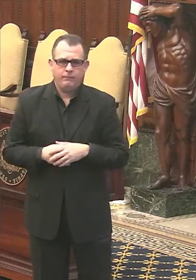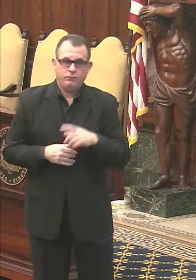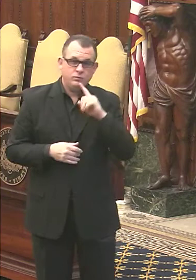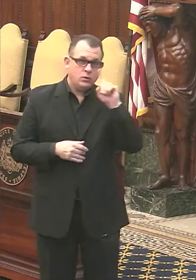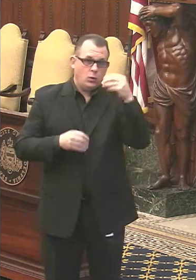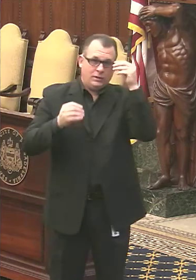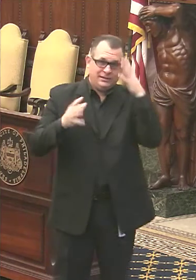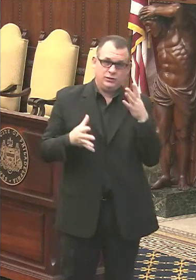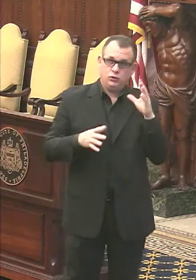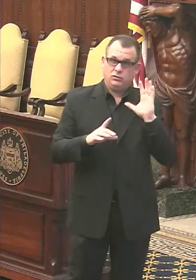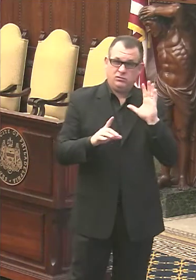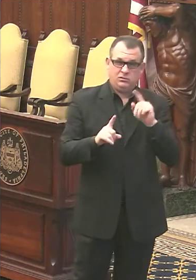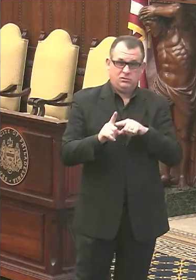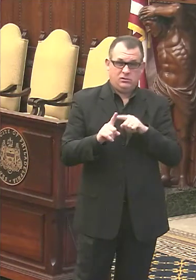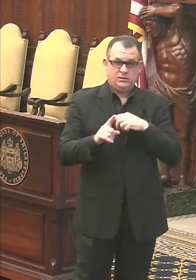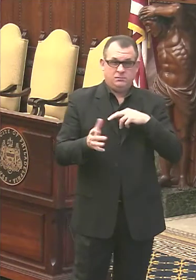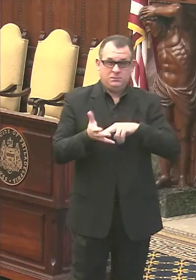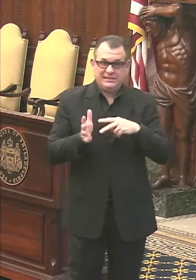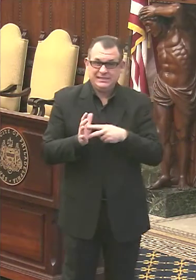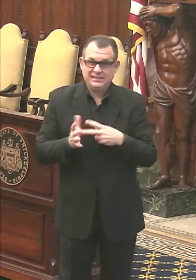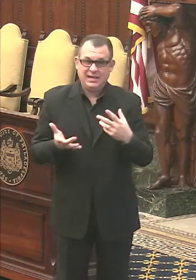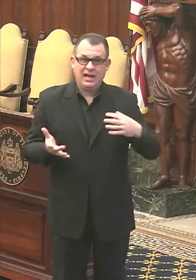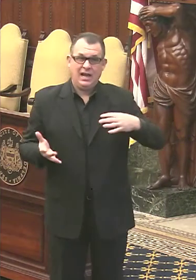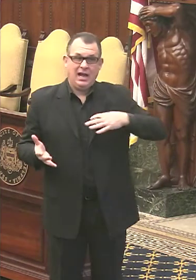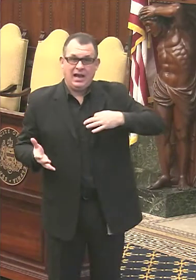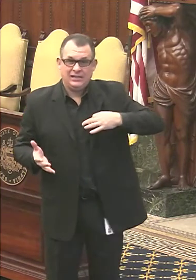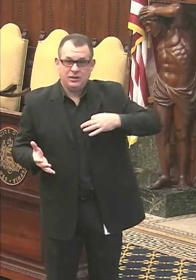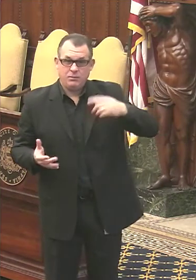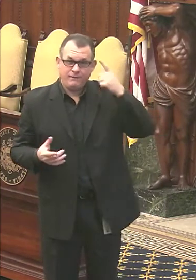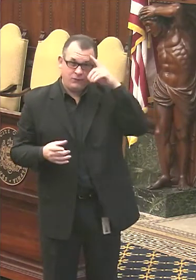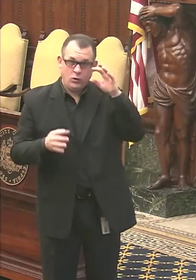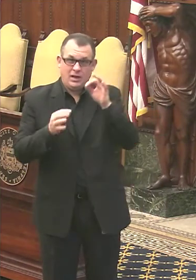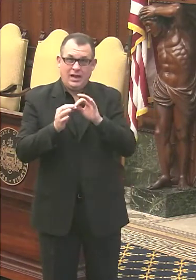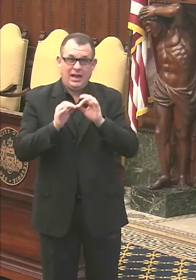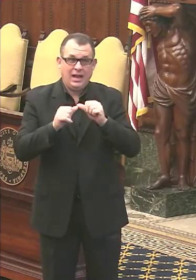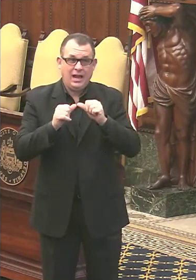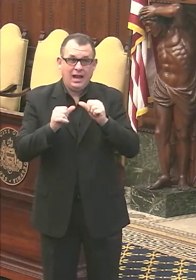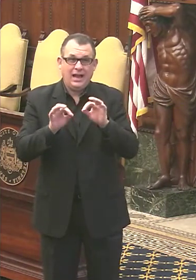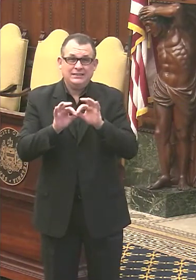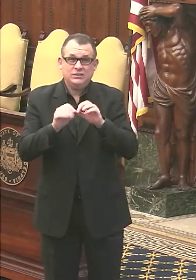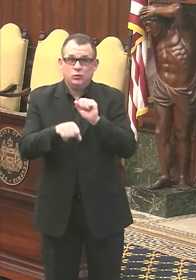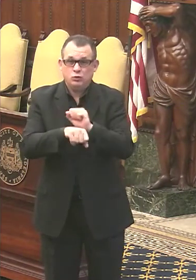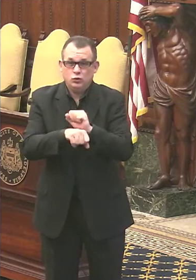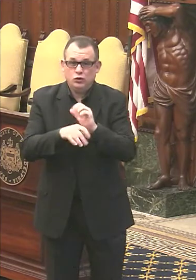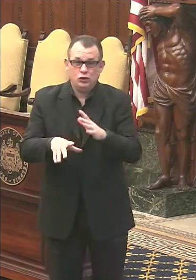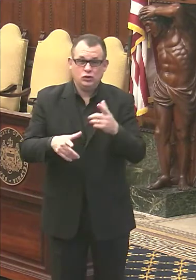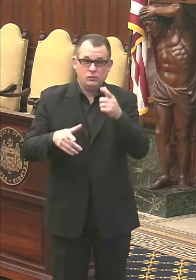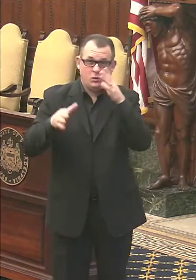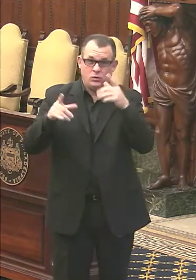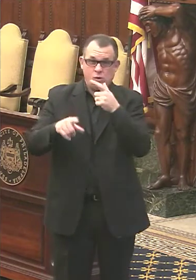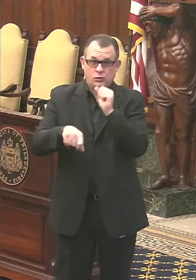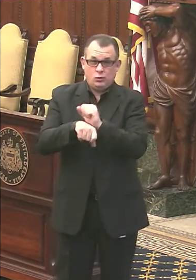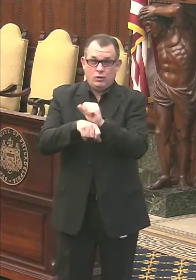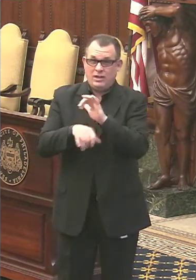teacher. So the eligibility for the essential workforce is based only on the person doing that position.